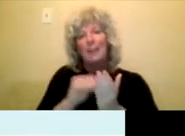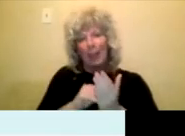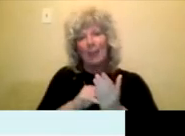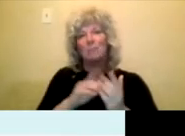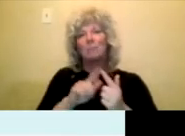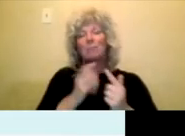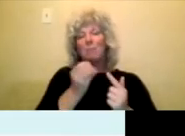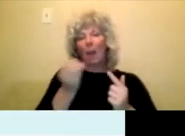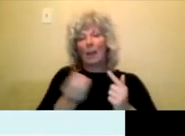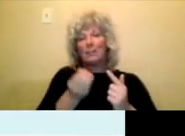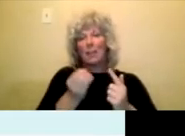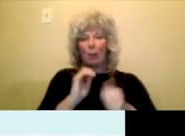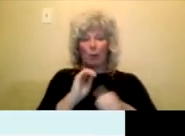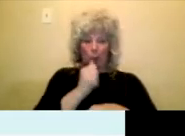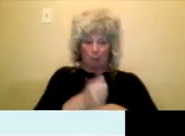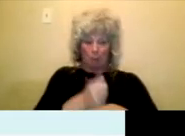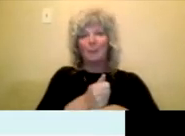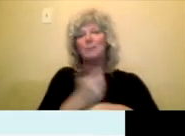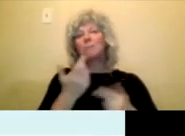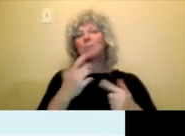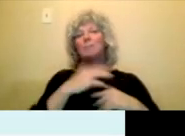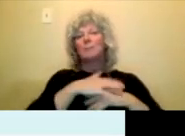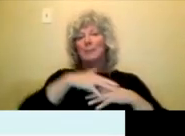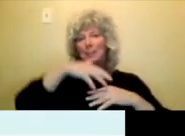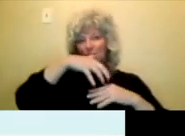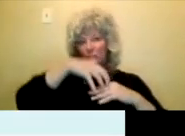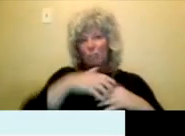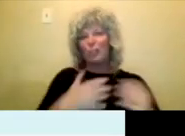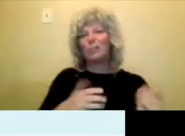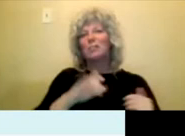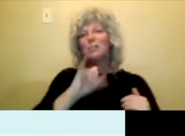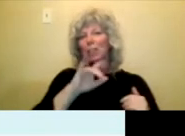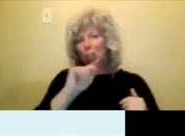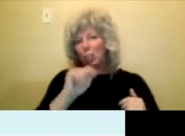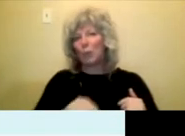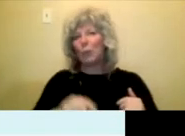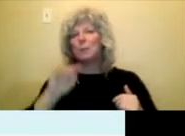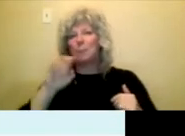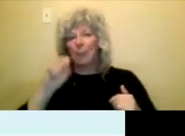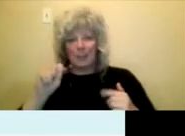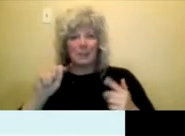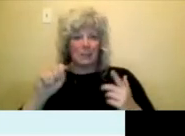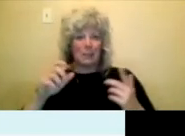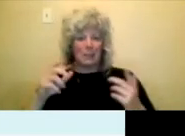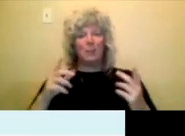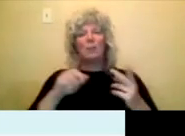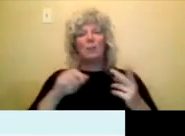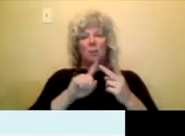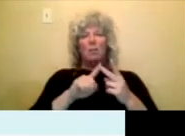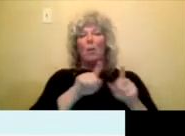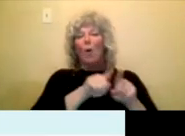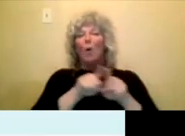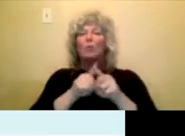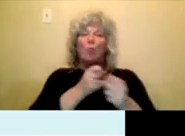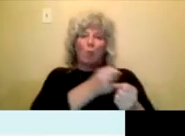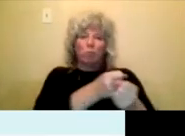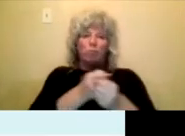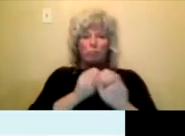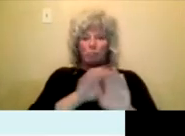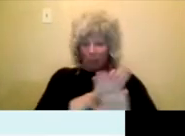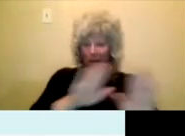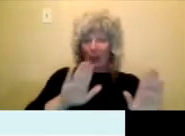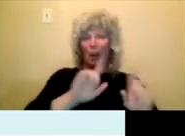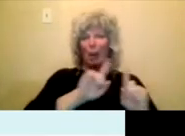artists working in the visual arts crafts or traditional customary Indigenous art forms to create artwork.